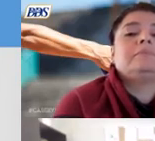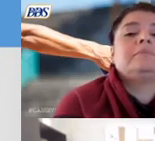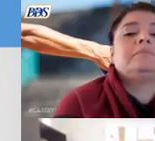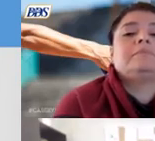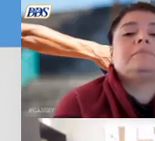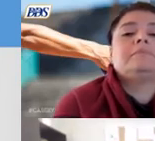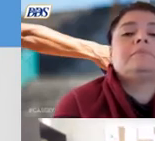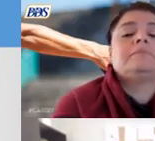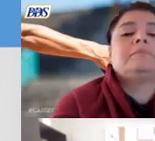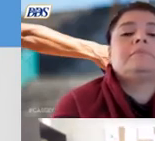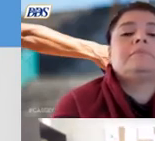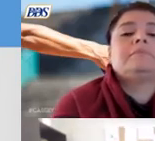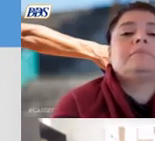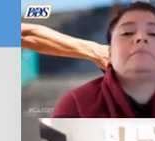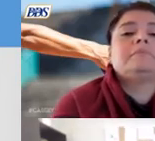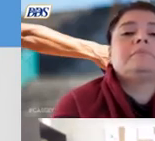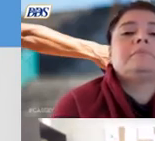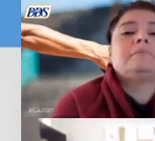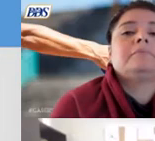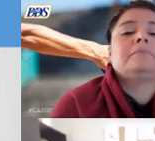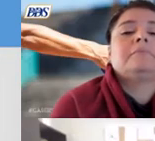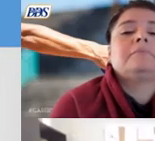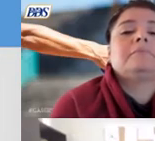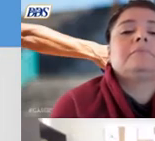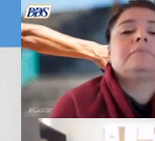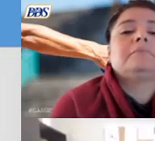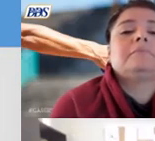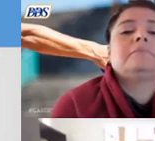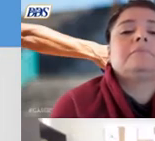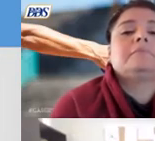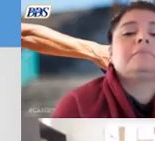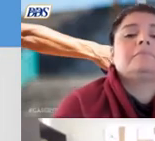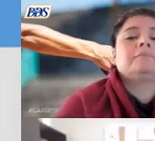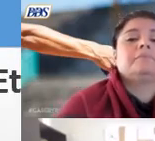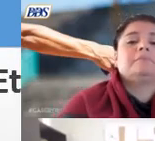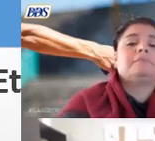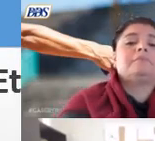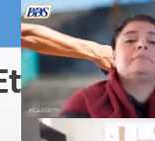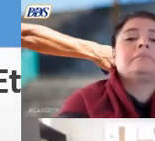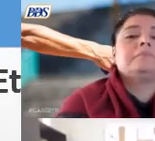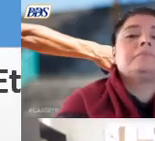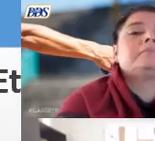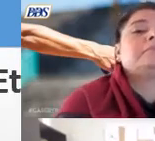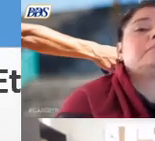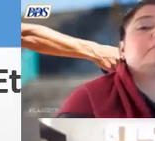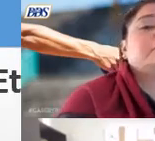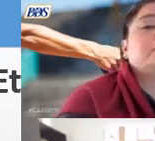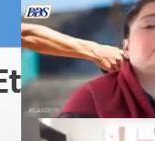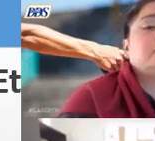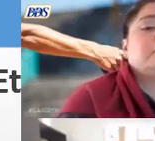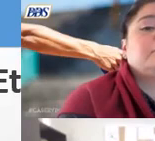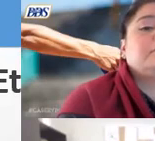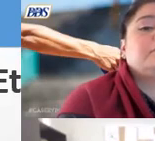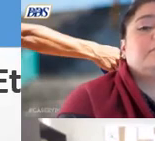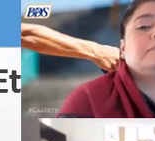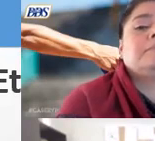categories of ethnicities we serve uh the next slide puts those two pie graphs in a side-by-side